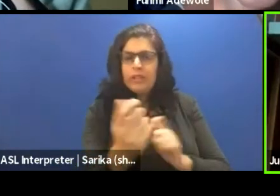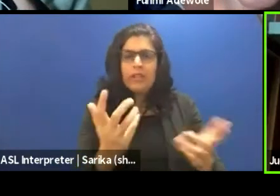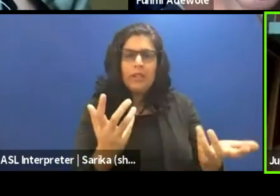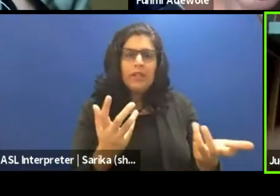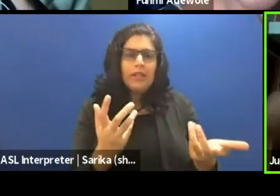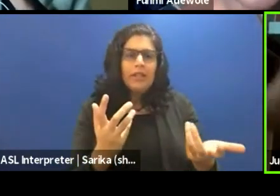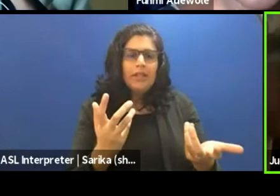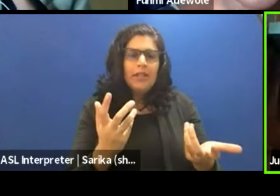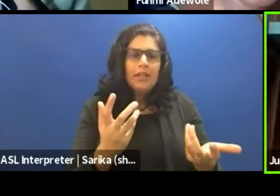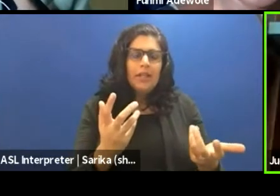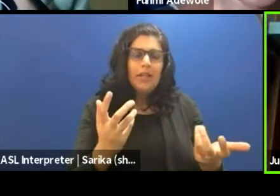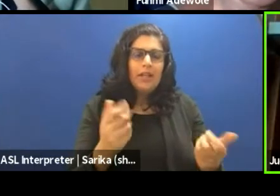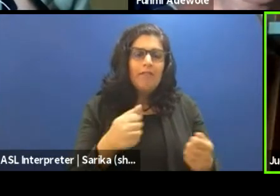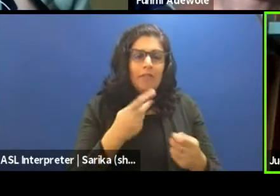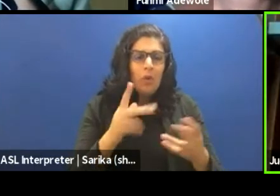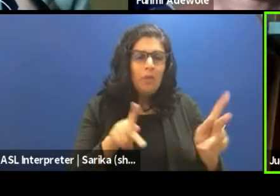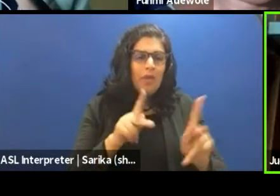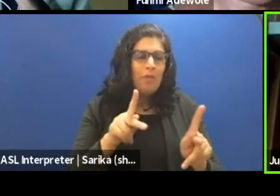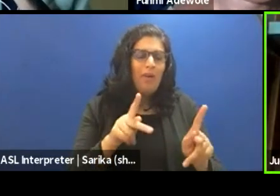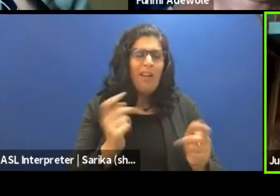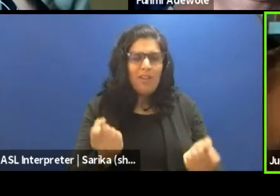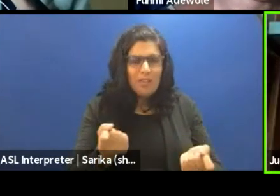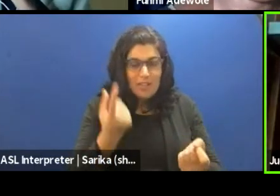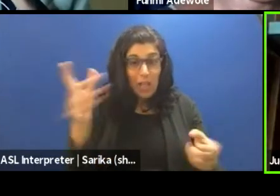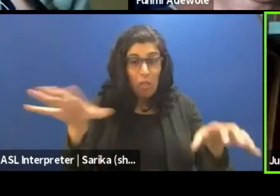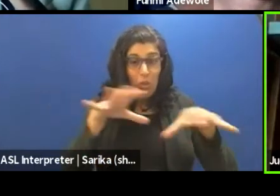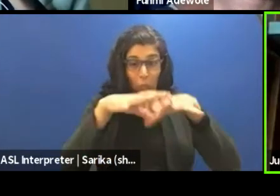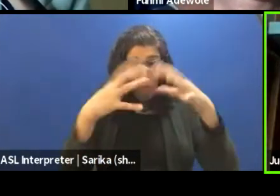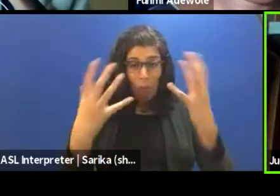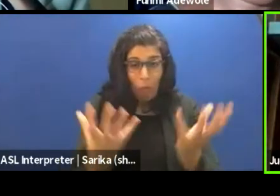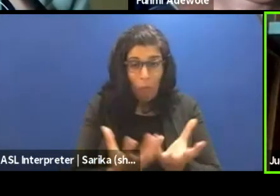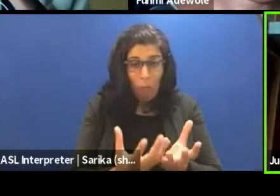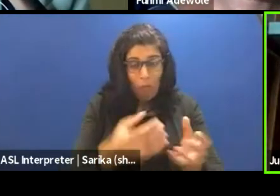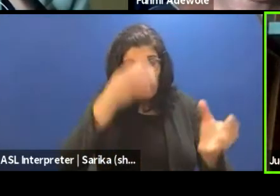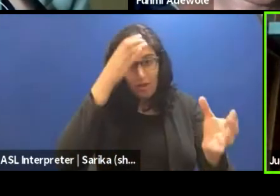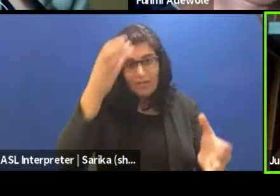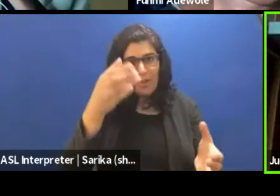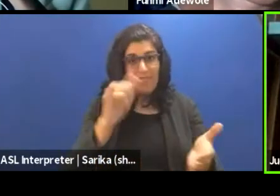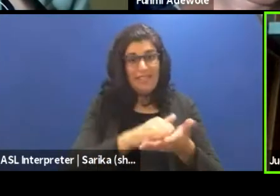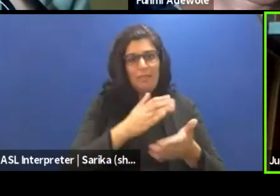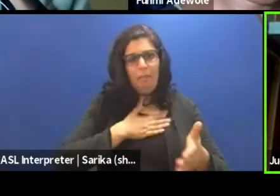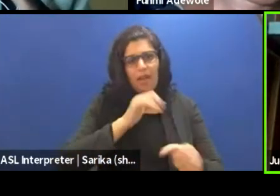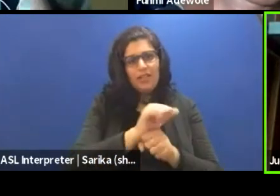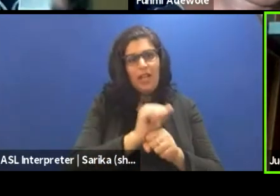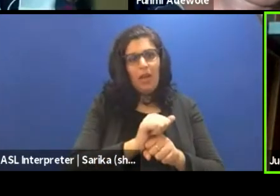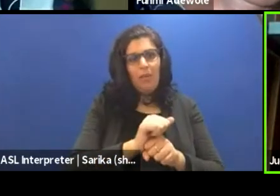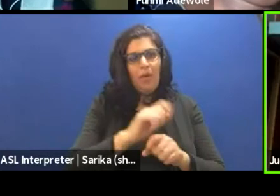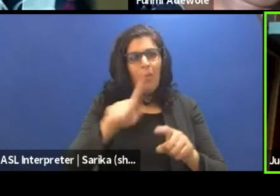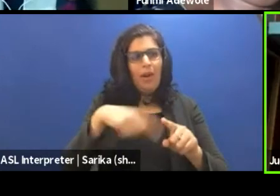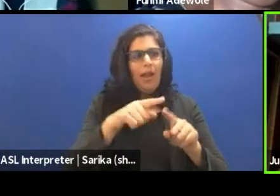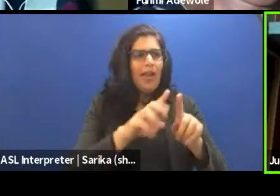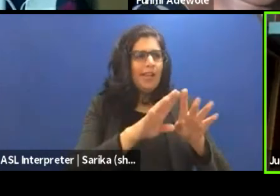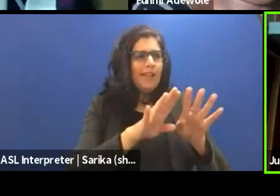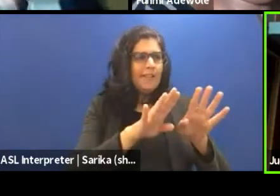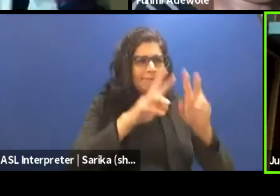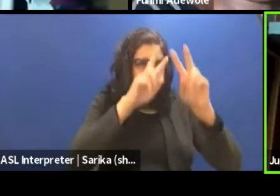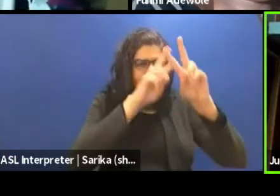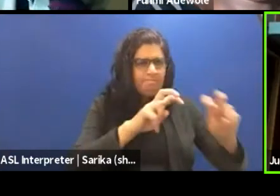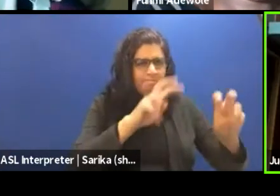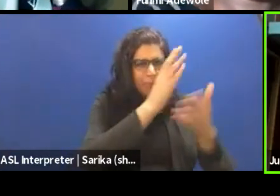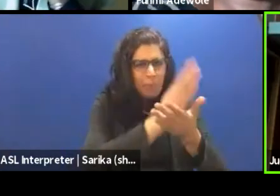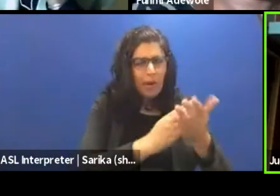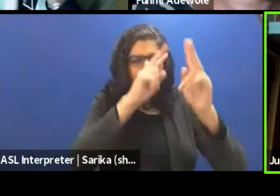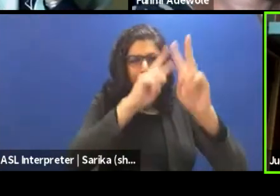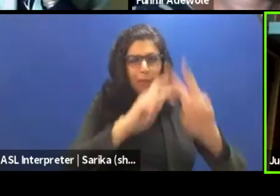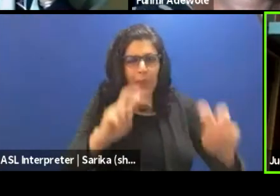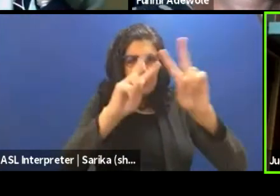very few people have the overall concept. It's my job to have that overall concept. But once I can open up those avenues where every other person can engage with